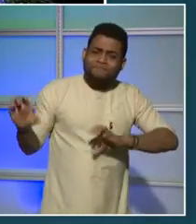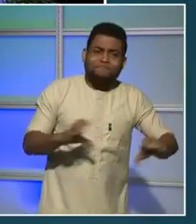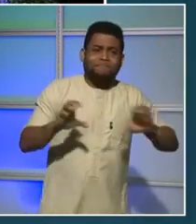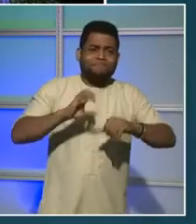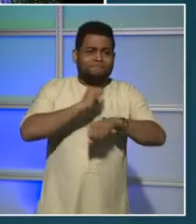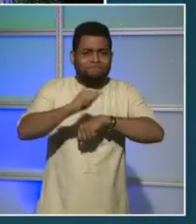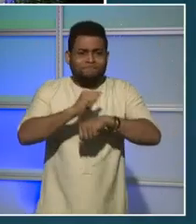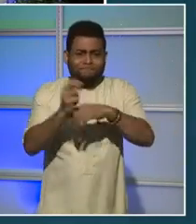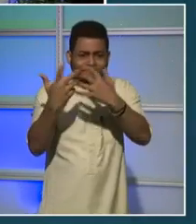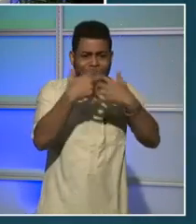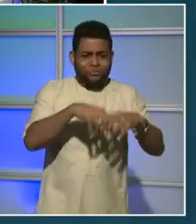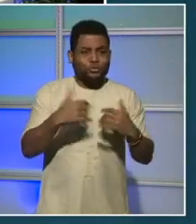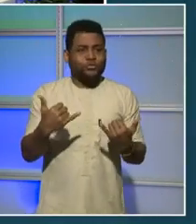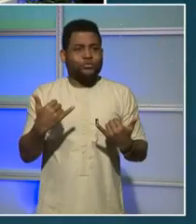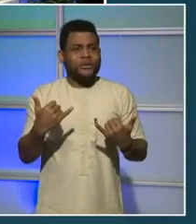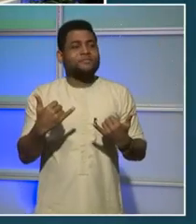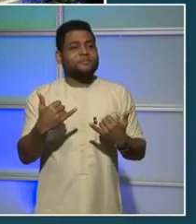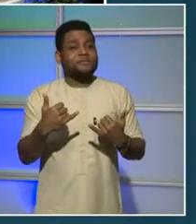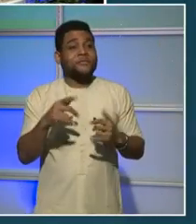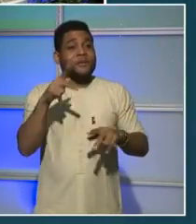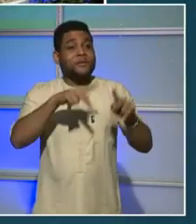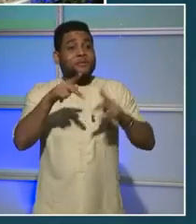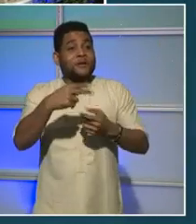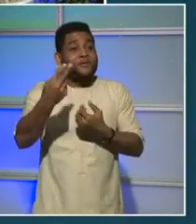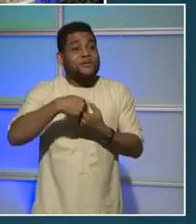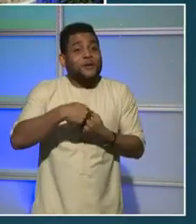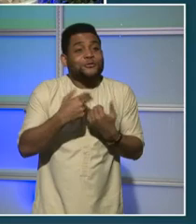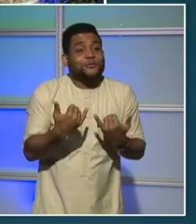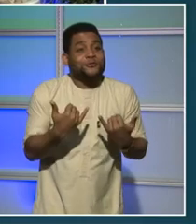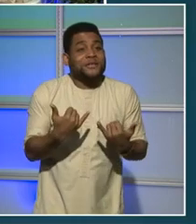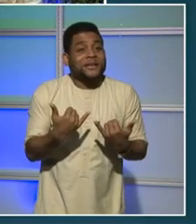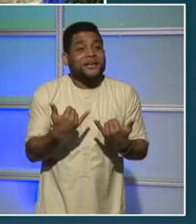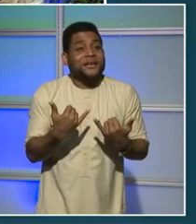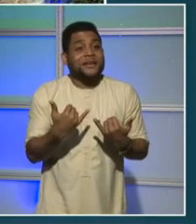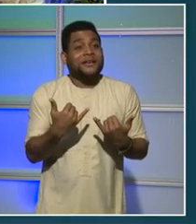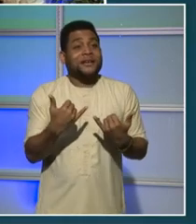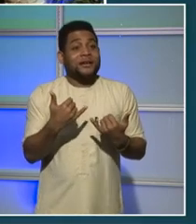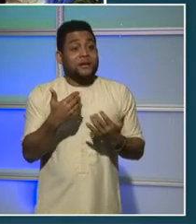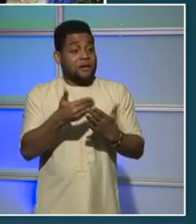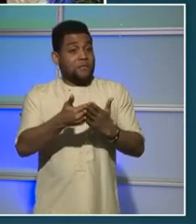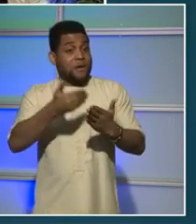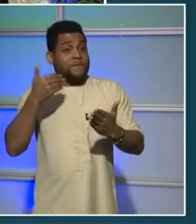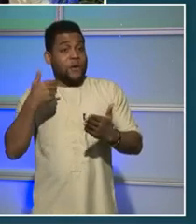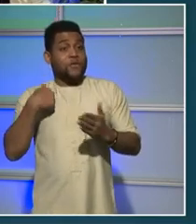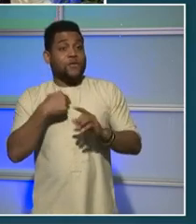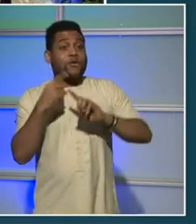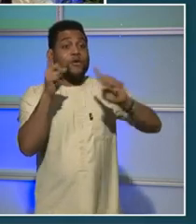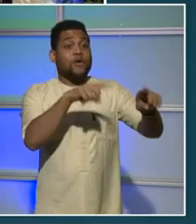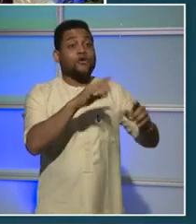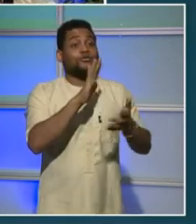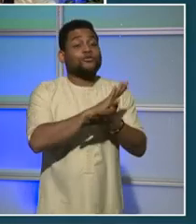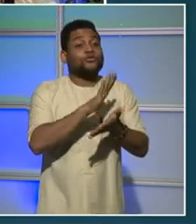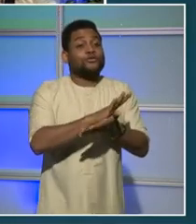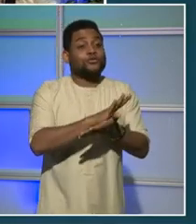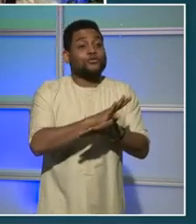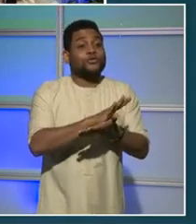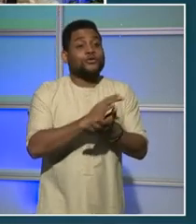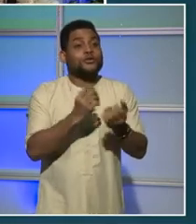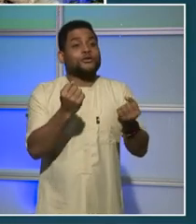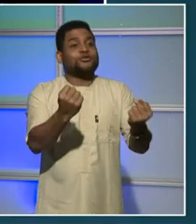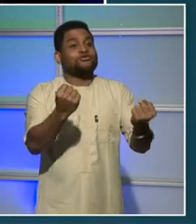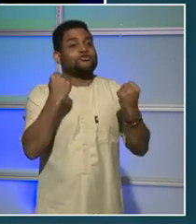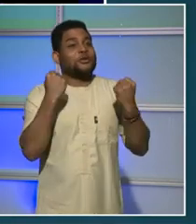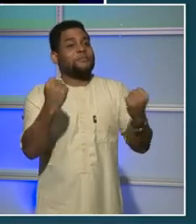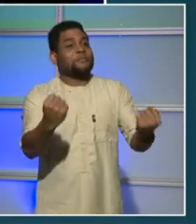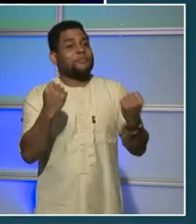People who have participated with us before know that we're usually in a school gym. In these last two years, we've